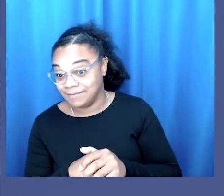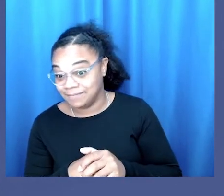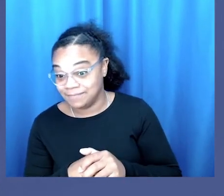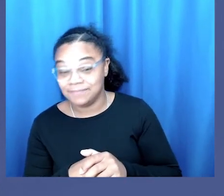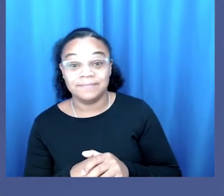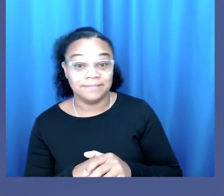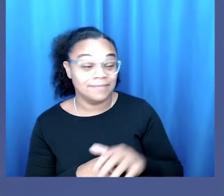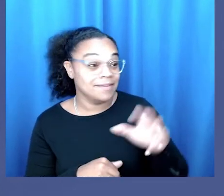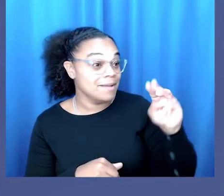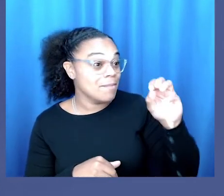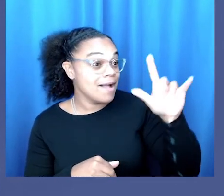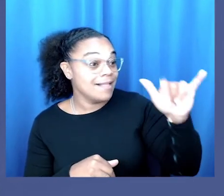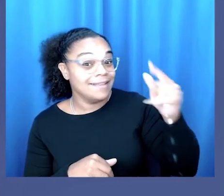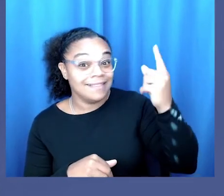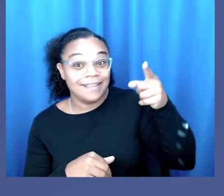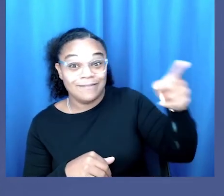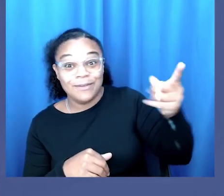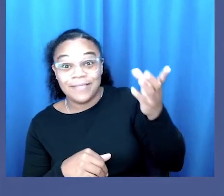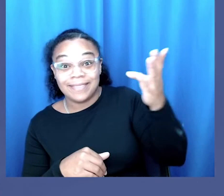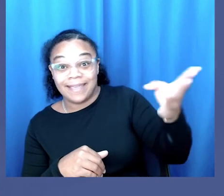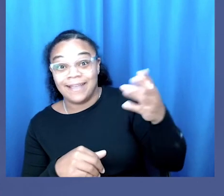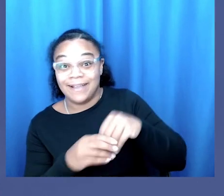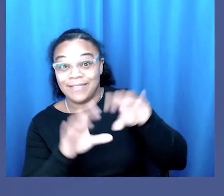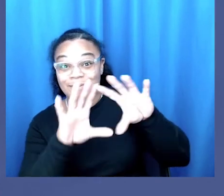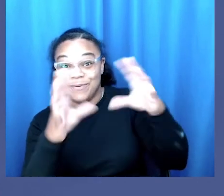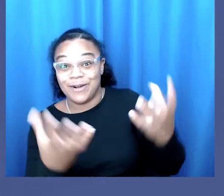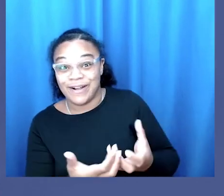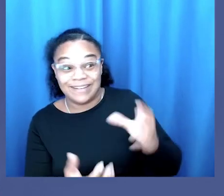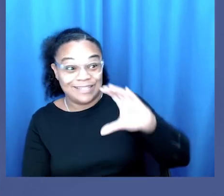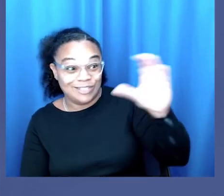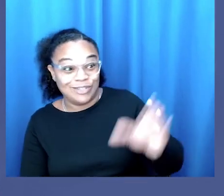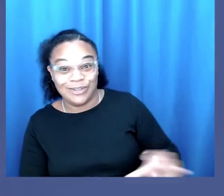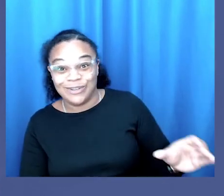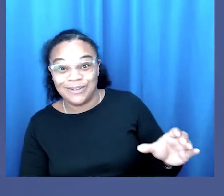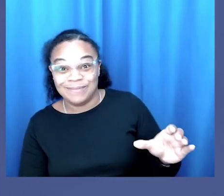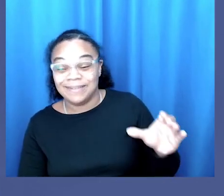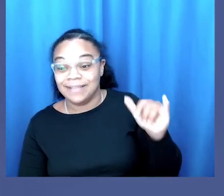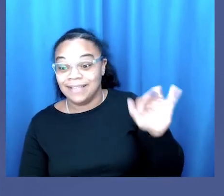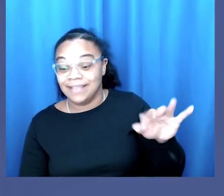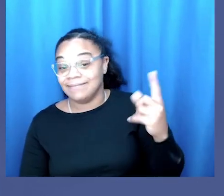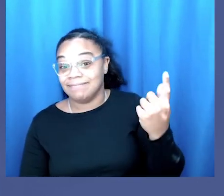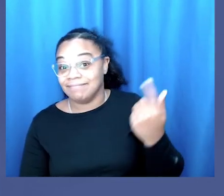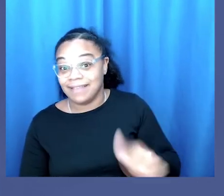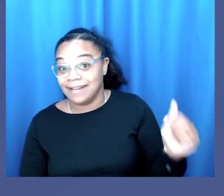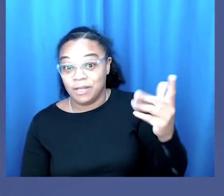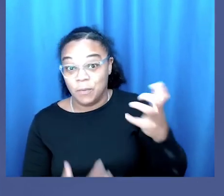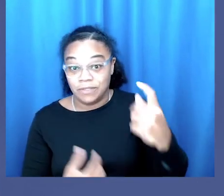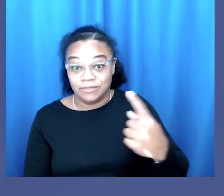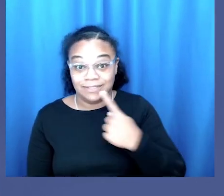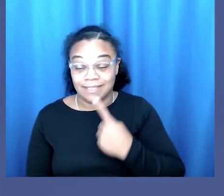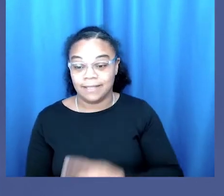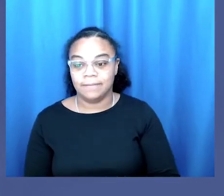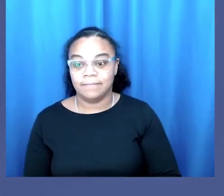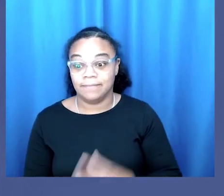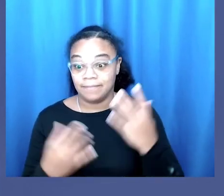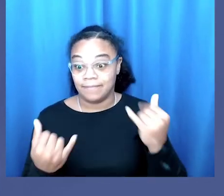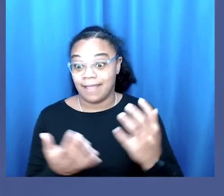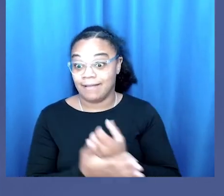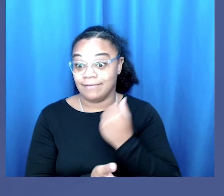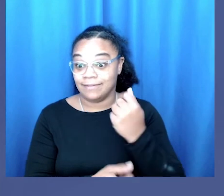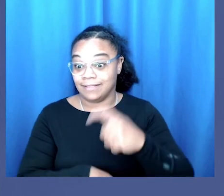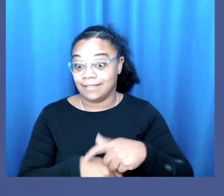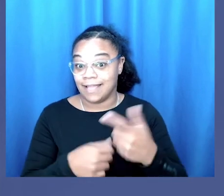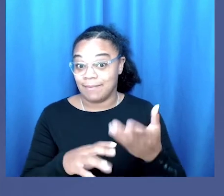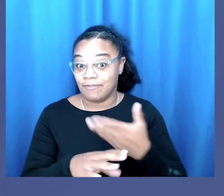evening especially Molly thinking of you out there in the world on zoom if there's anything that people want to say um